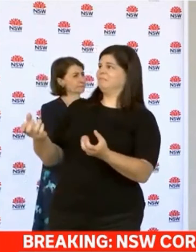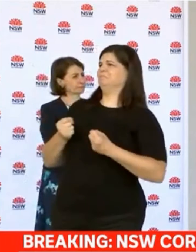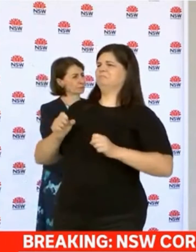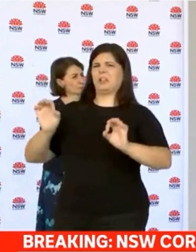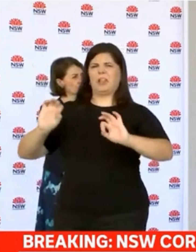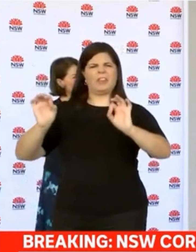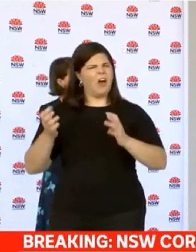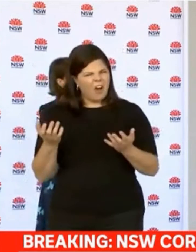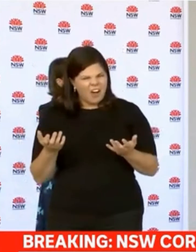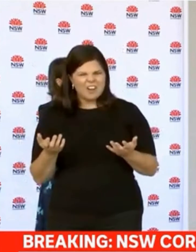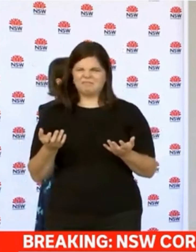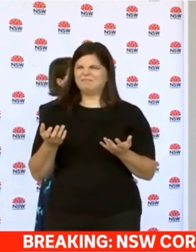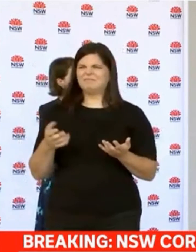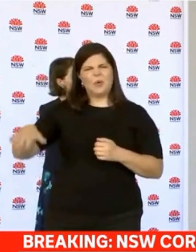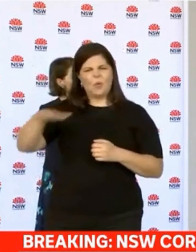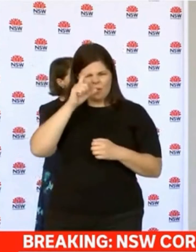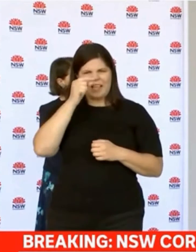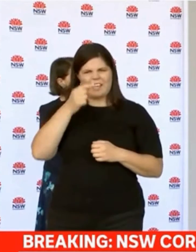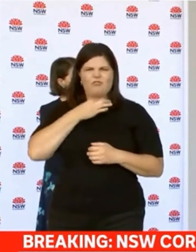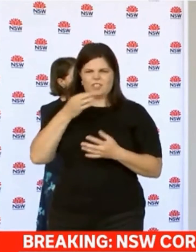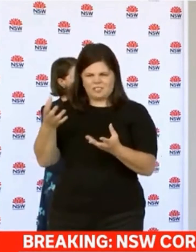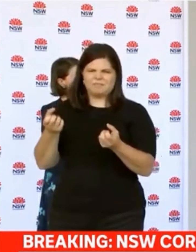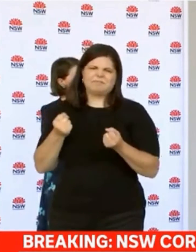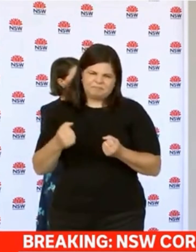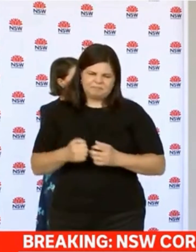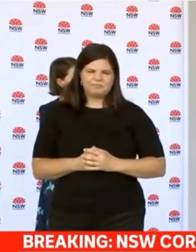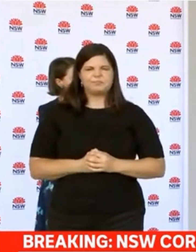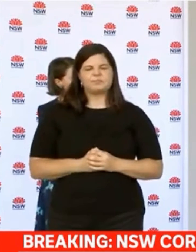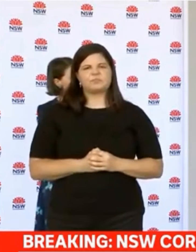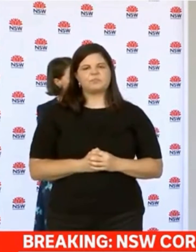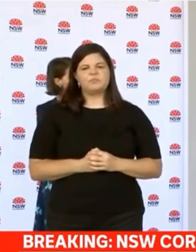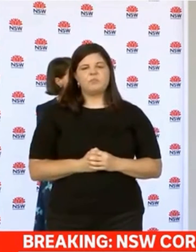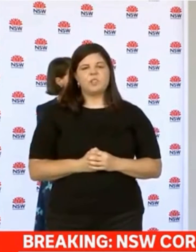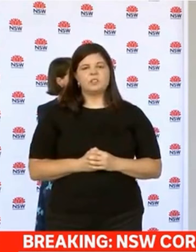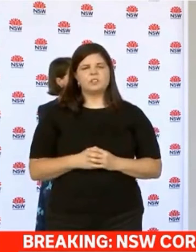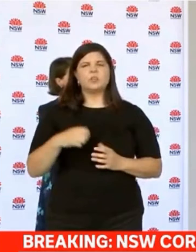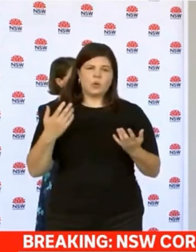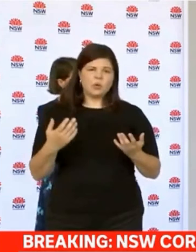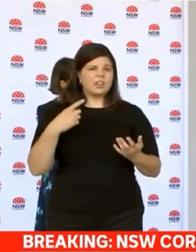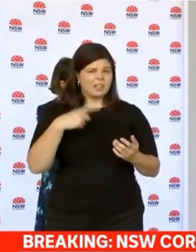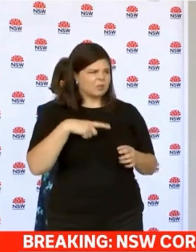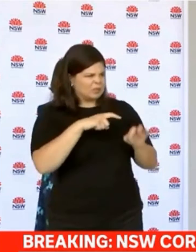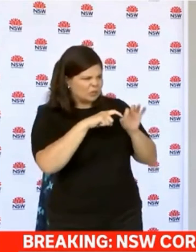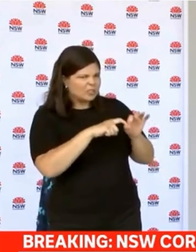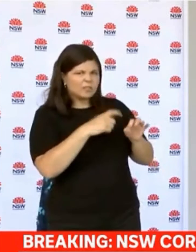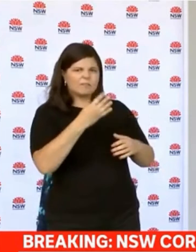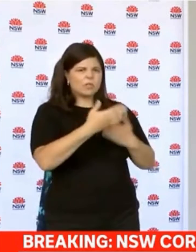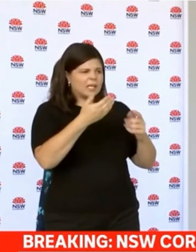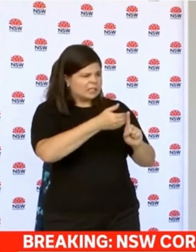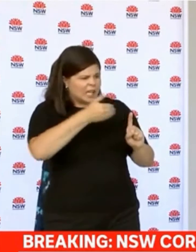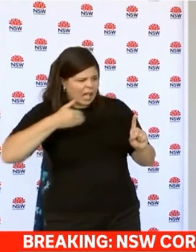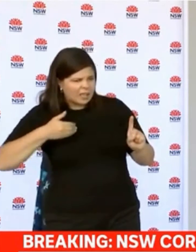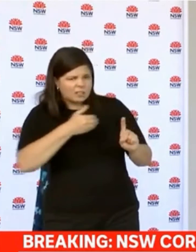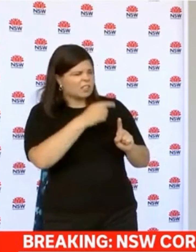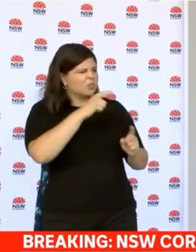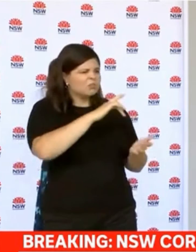actually combat it effectively and part of the way of doing that is understanding all the places you've been either before you